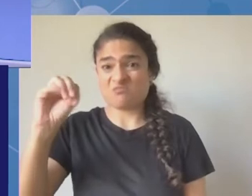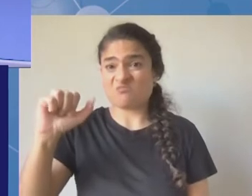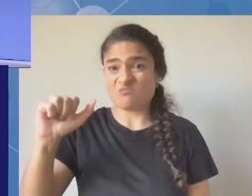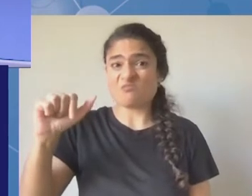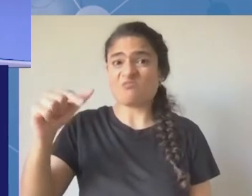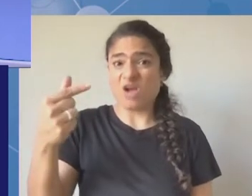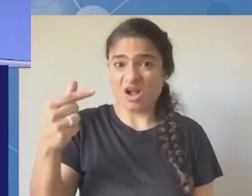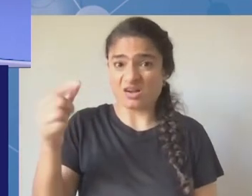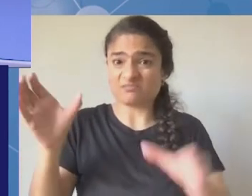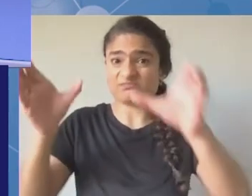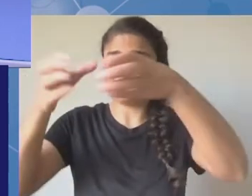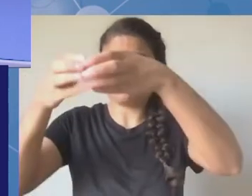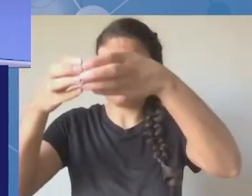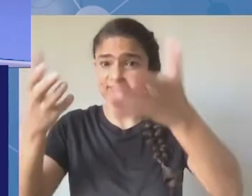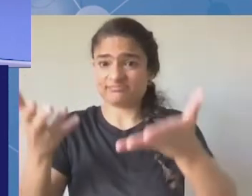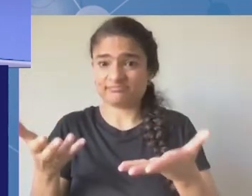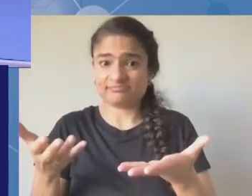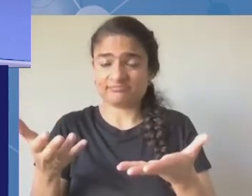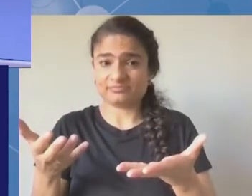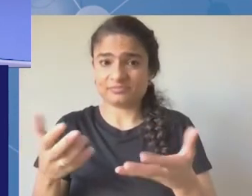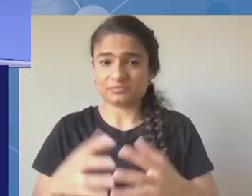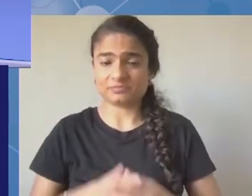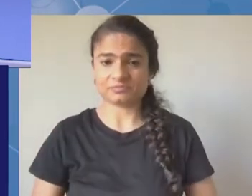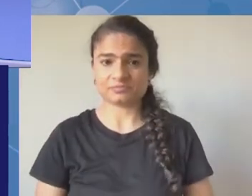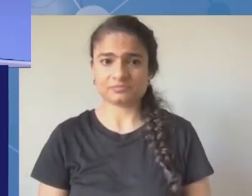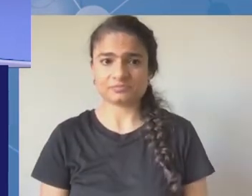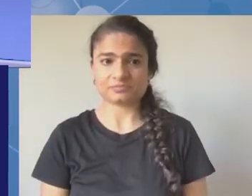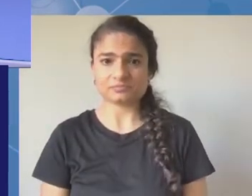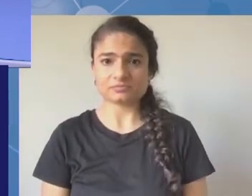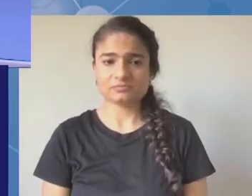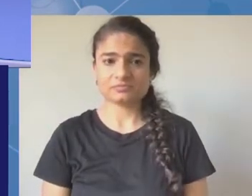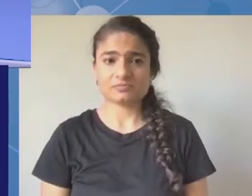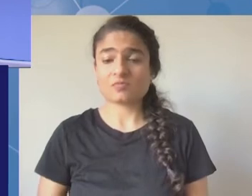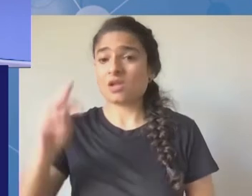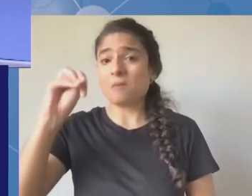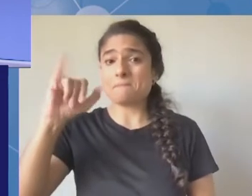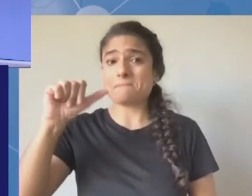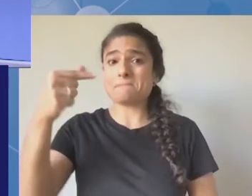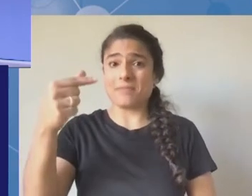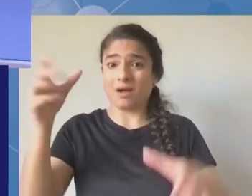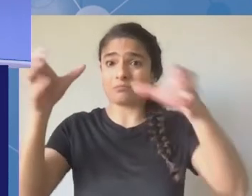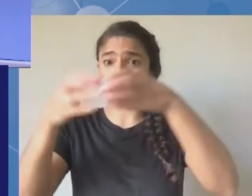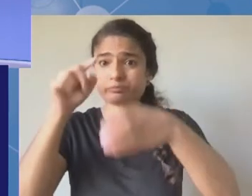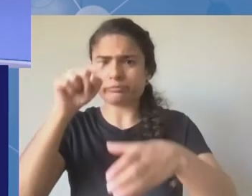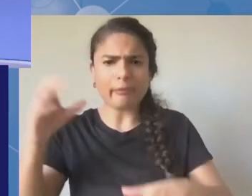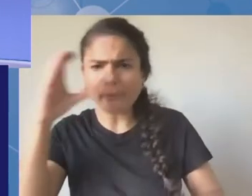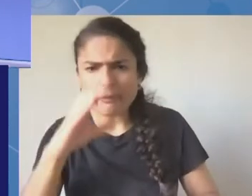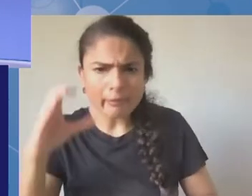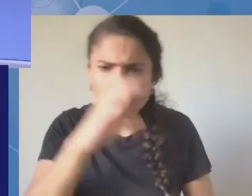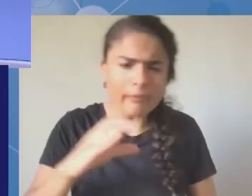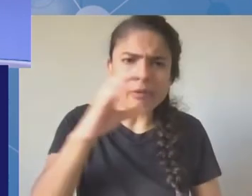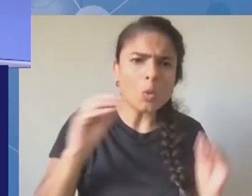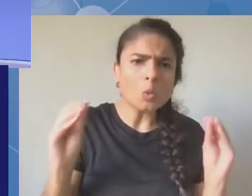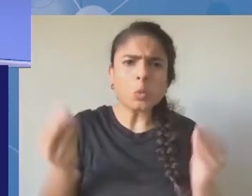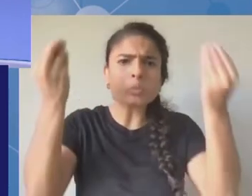not only that alone but quite a number of main sessions and plenary discussions we couldn't find a youth